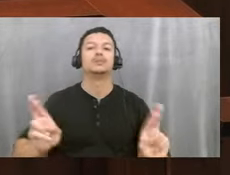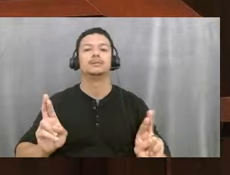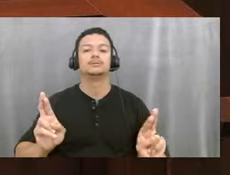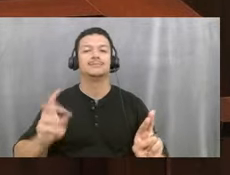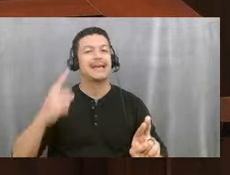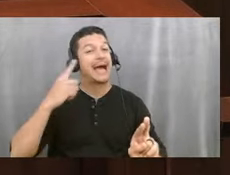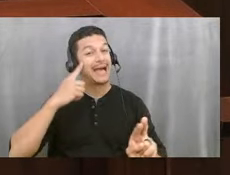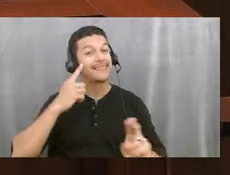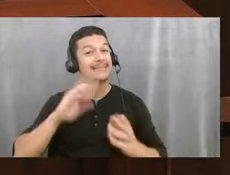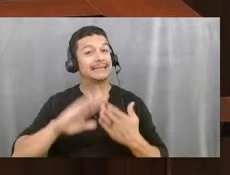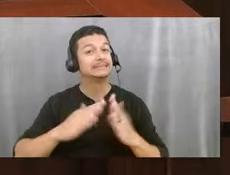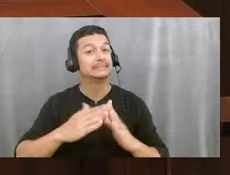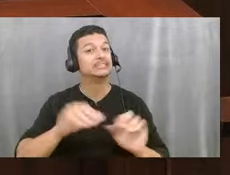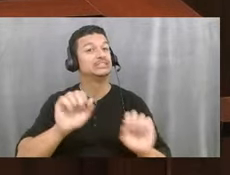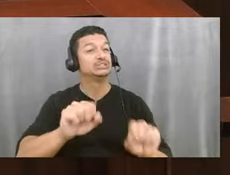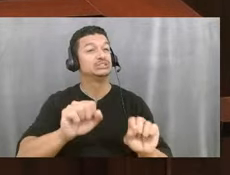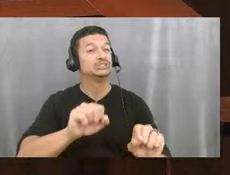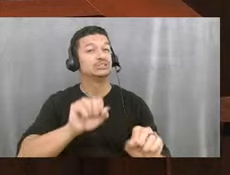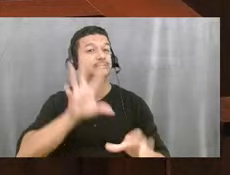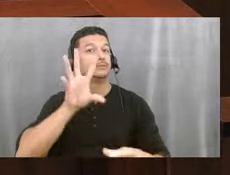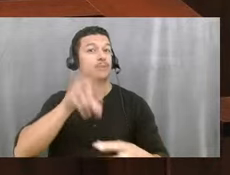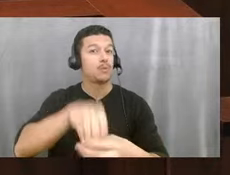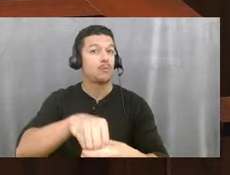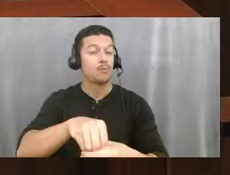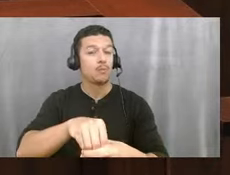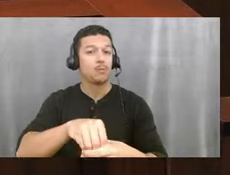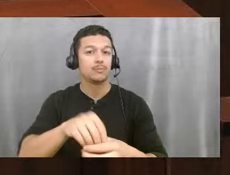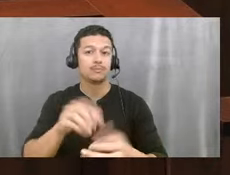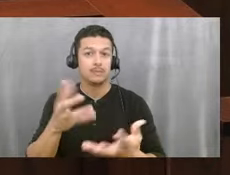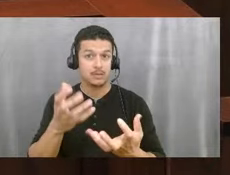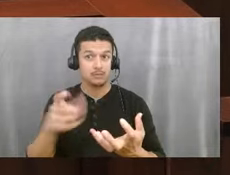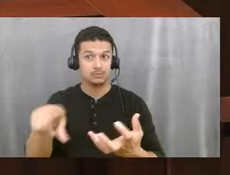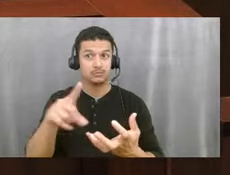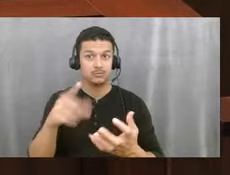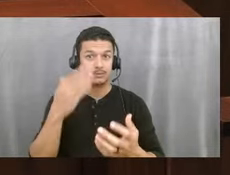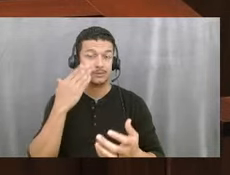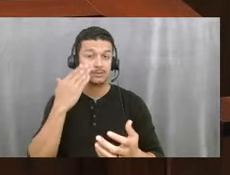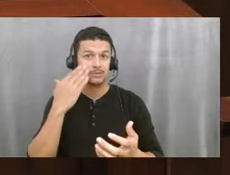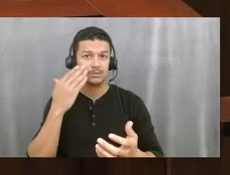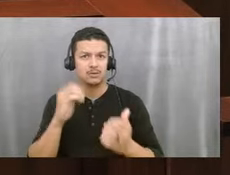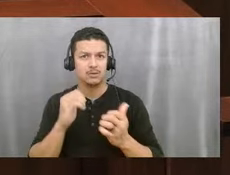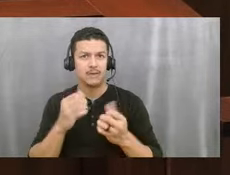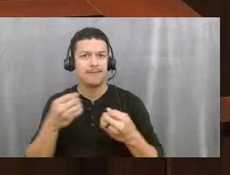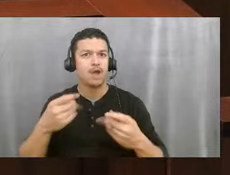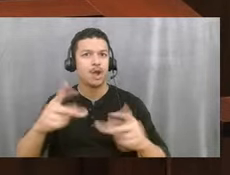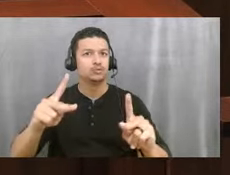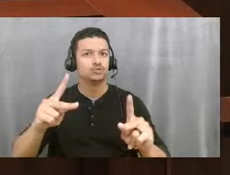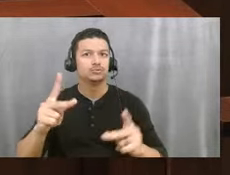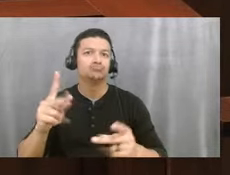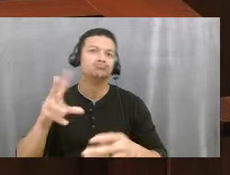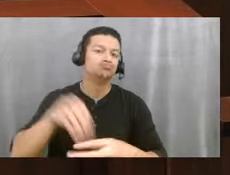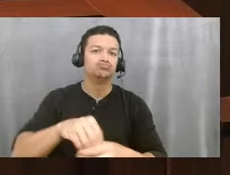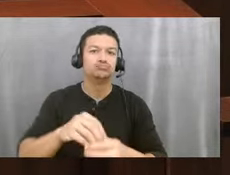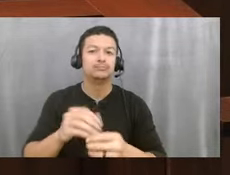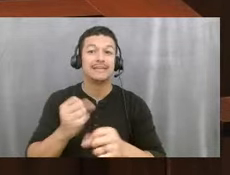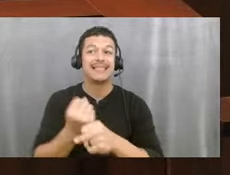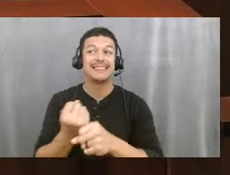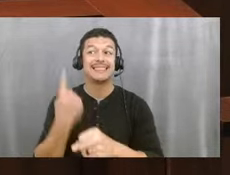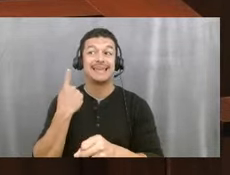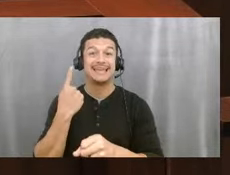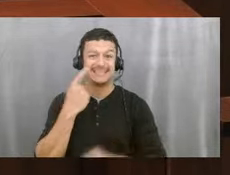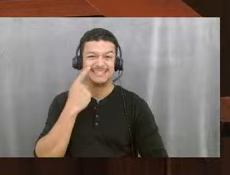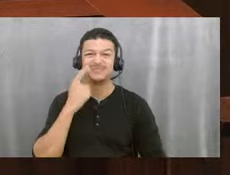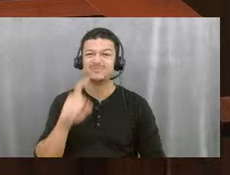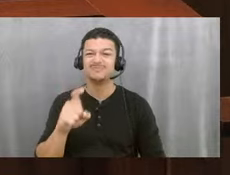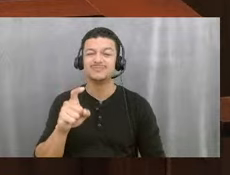really get engaged in, and I want to make sure that you all have an opportunity to be a part of this. Last year, we really noticed that there was an issue around